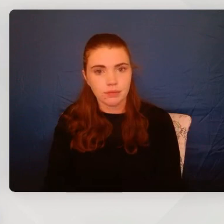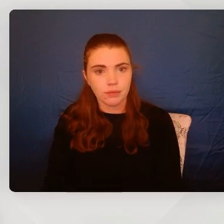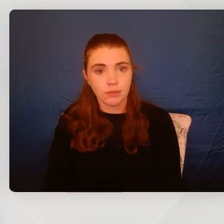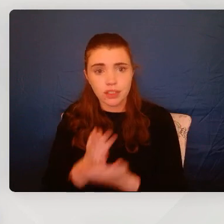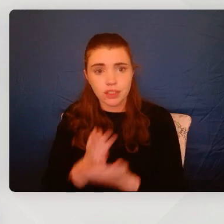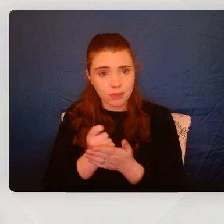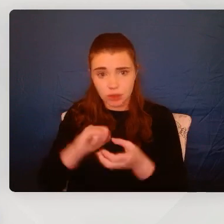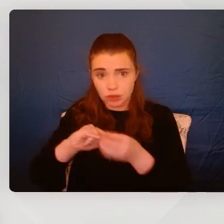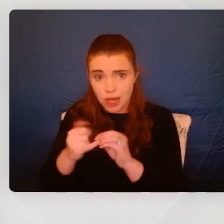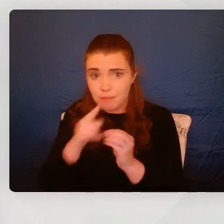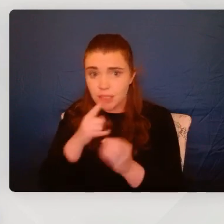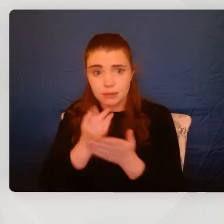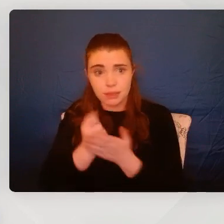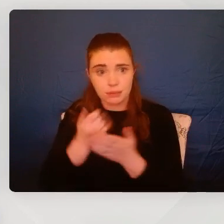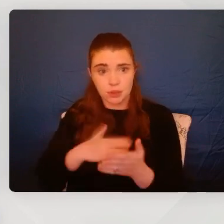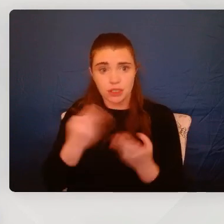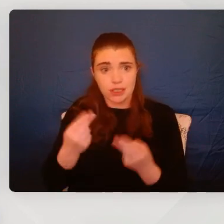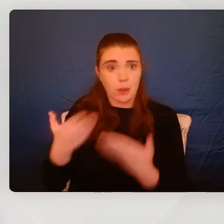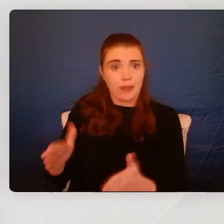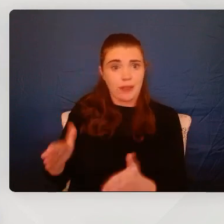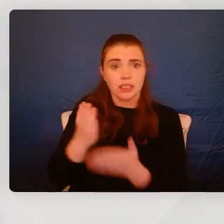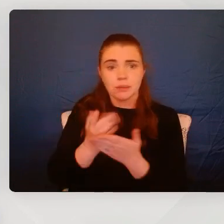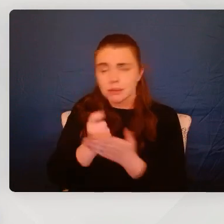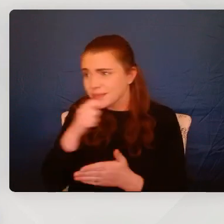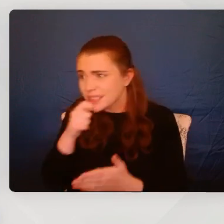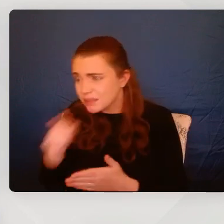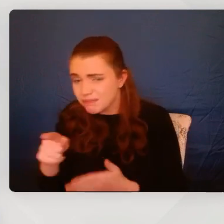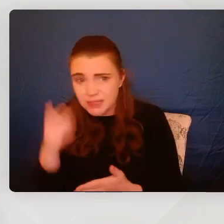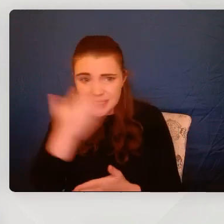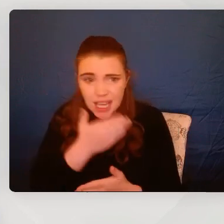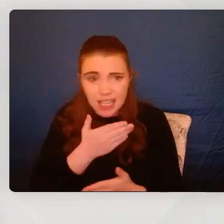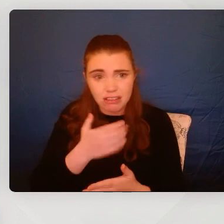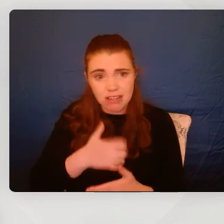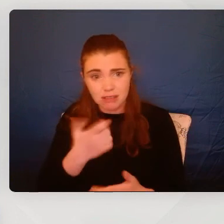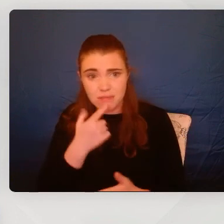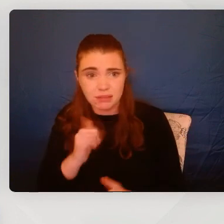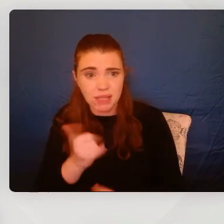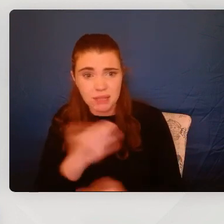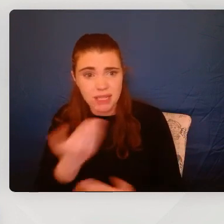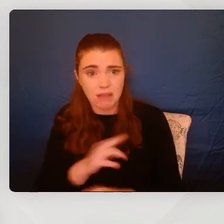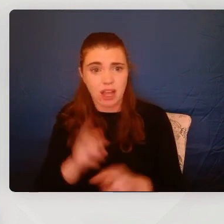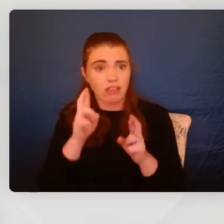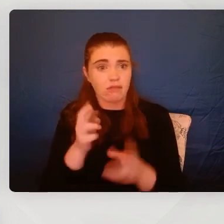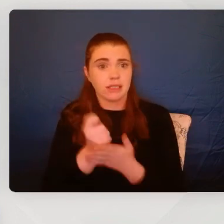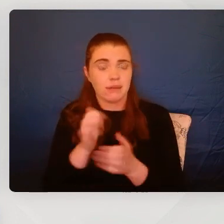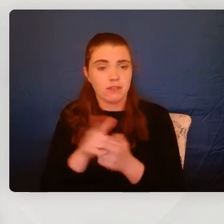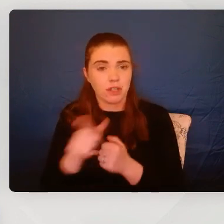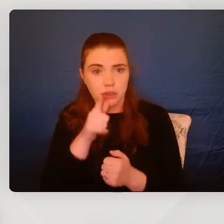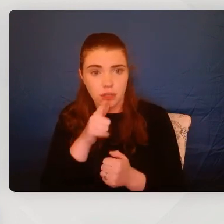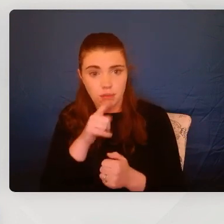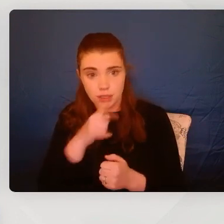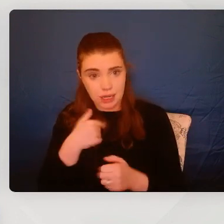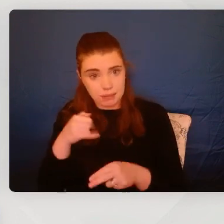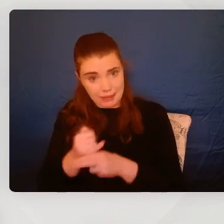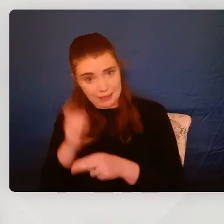them and say, look, you seem like you're a little angry. You seem a little sad, but maybe now is not the right time for you to talk. But, you know, I'm in the kitchen.